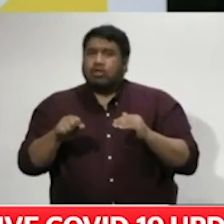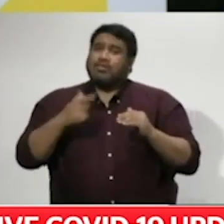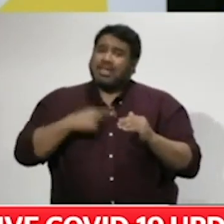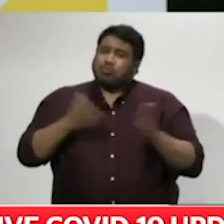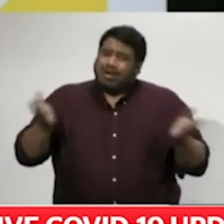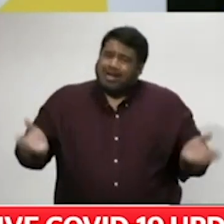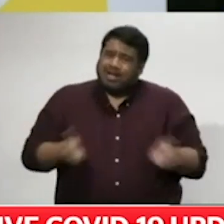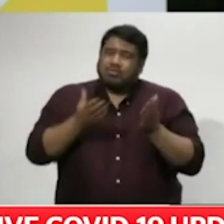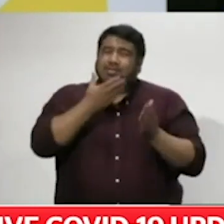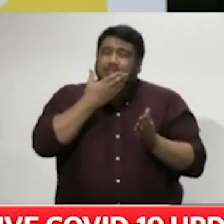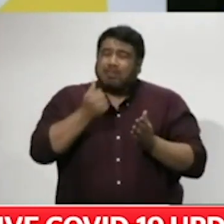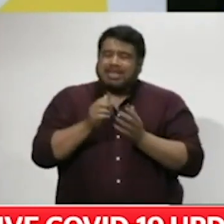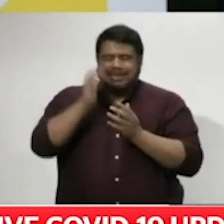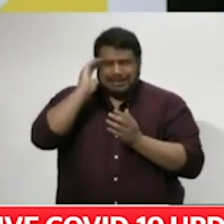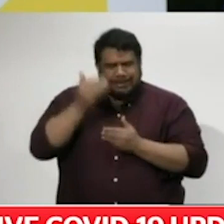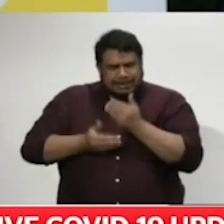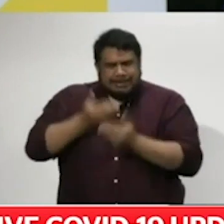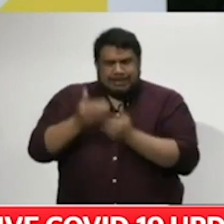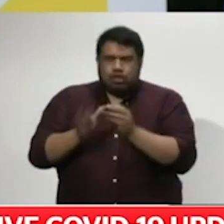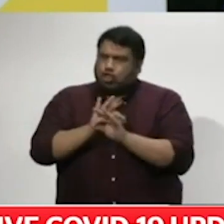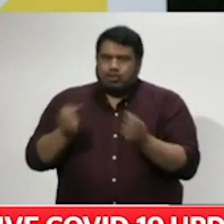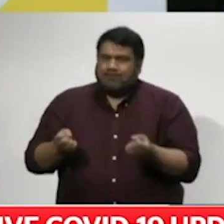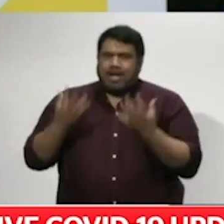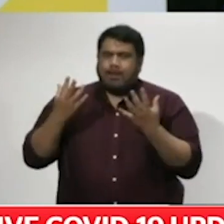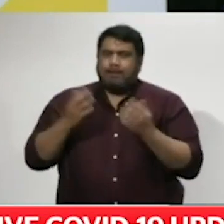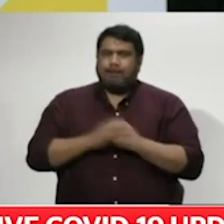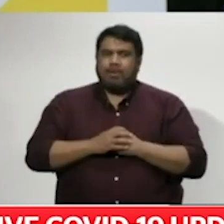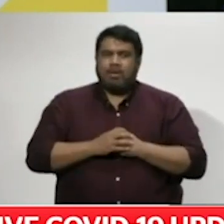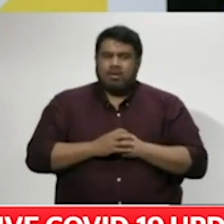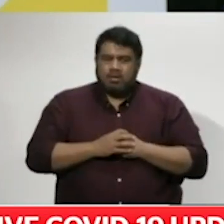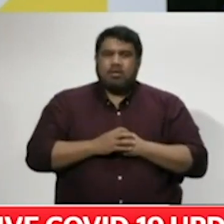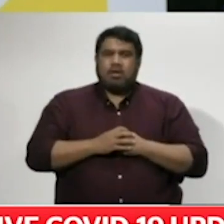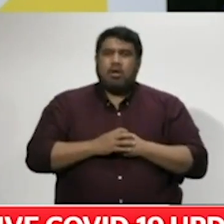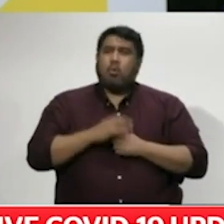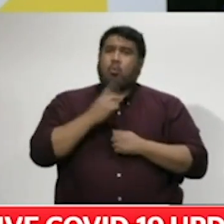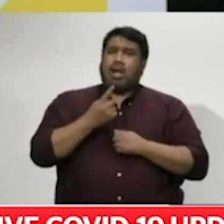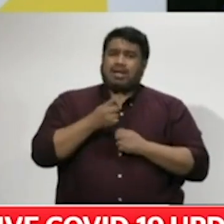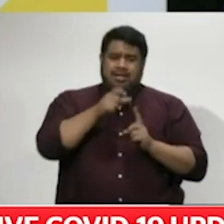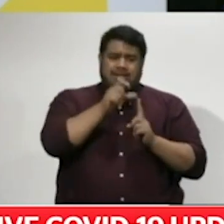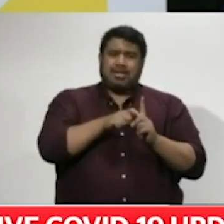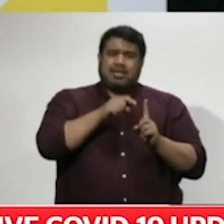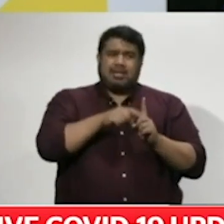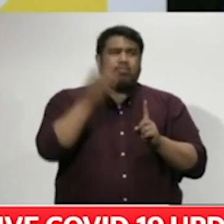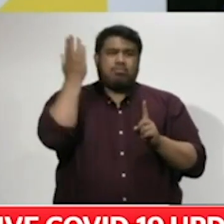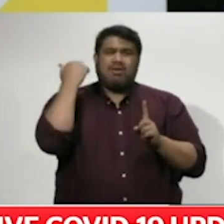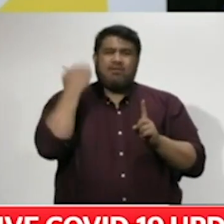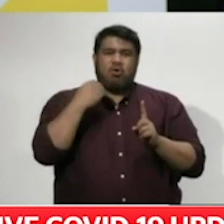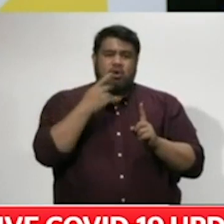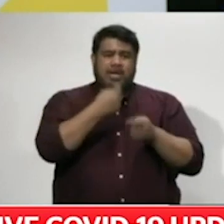this point. One case at one gathering has led to multiple clusters and the virus getting away on us